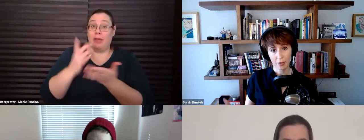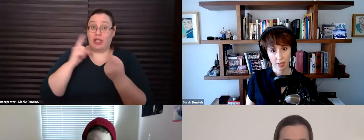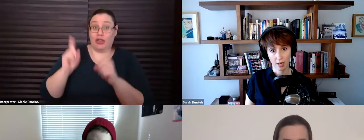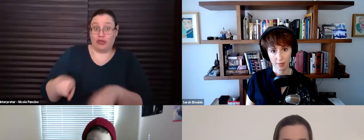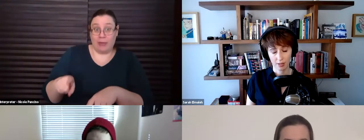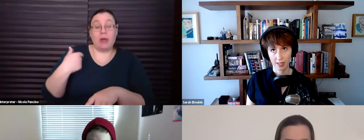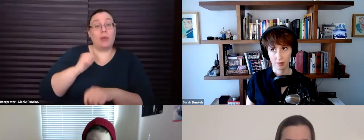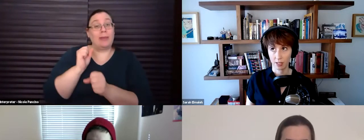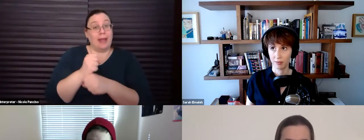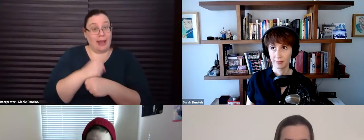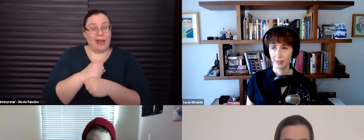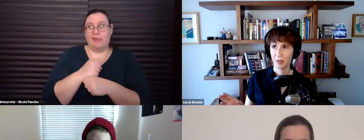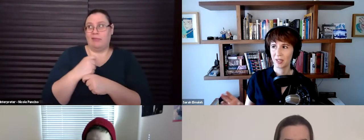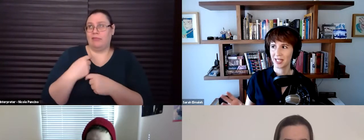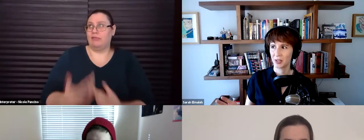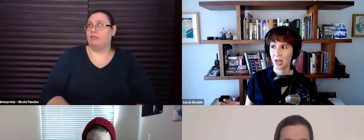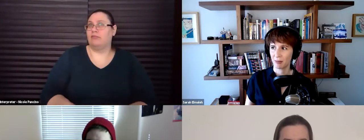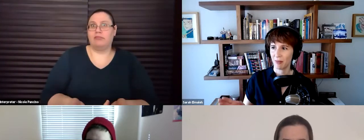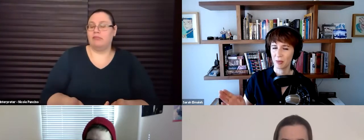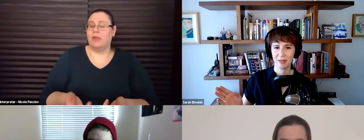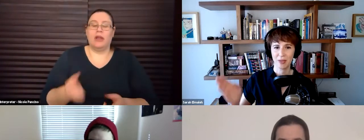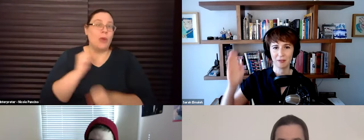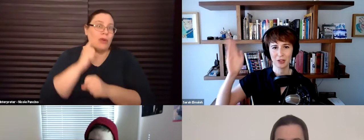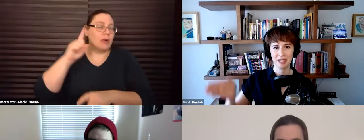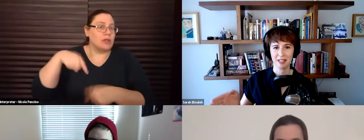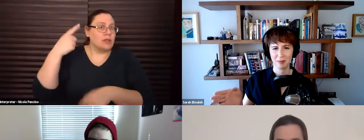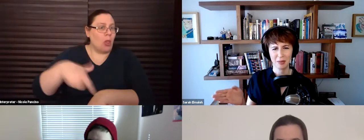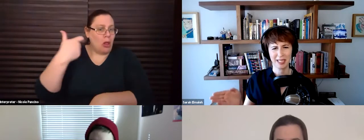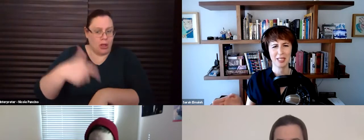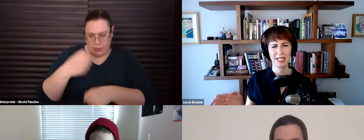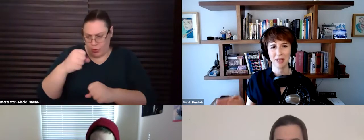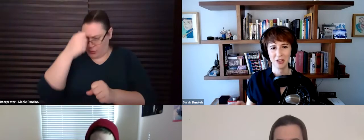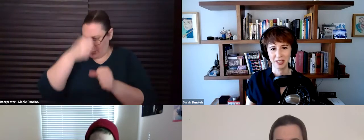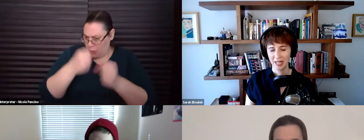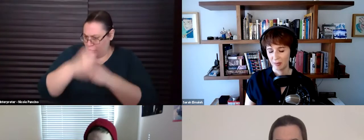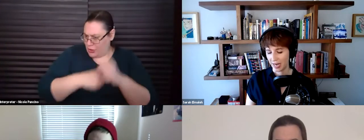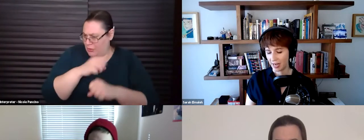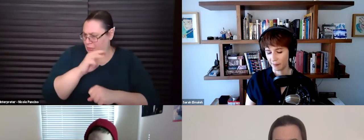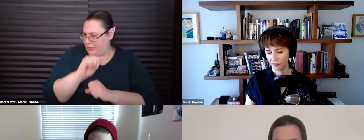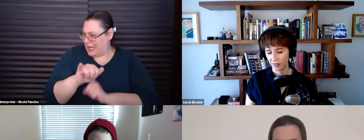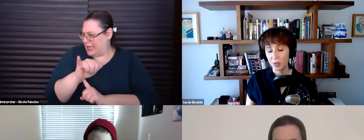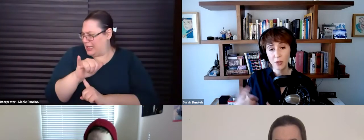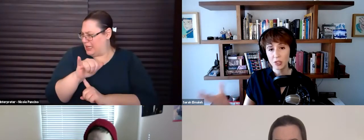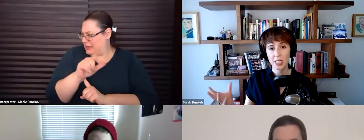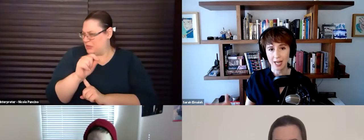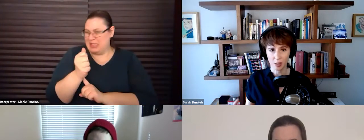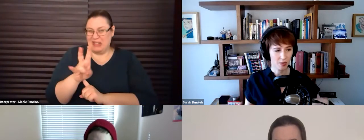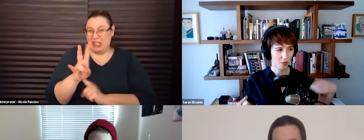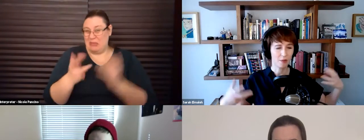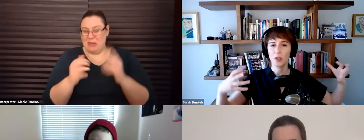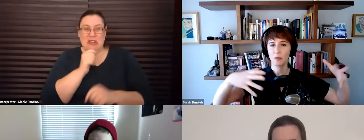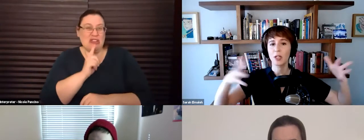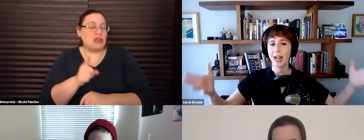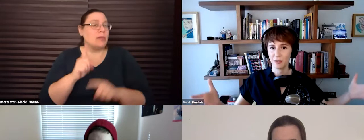put together, um, in the last, we worked on it so long. I'm trying to remember what the, what the official year is maybe 2017. I'm not sure, but, um, it was the first of its kind.